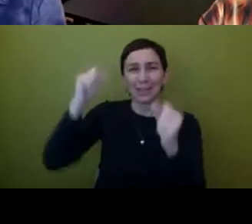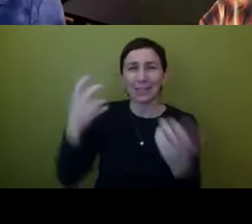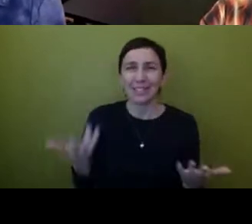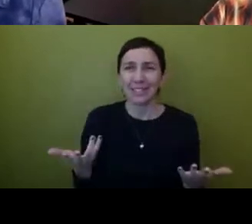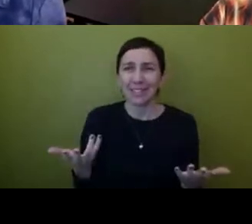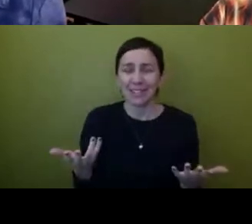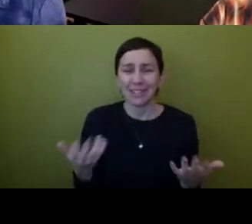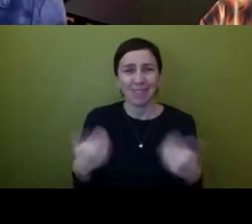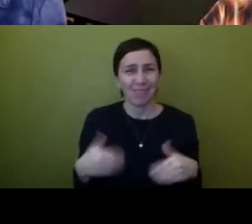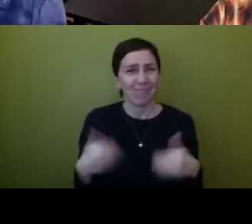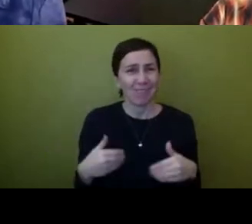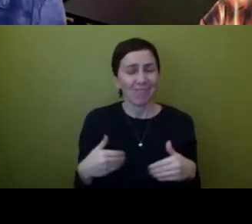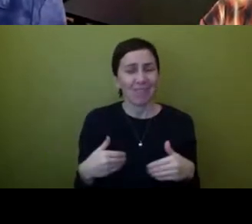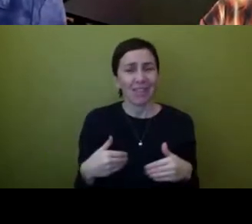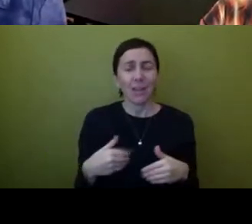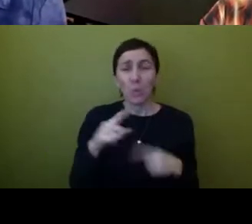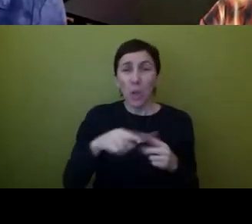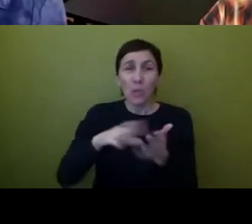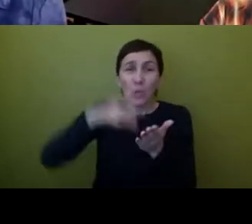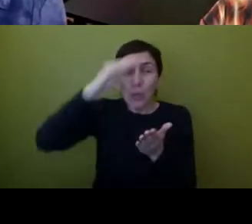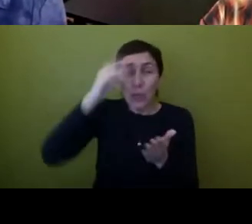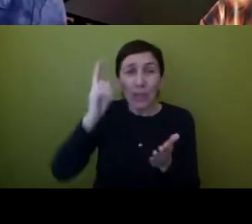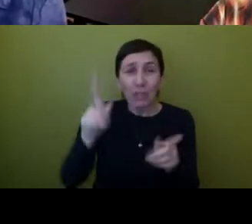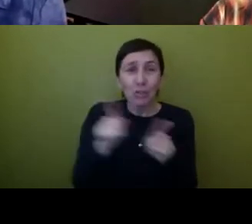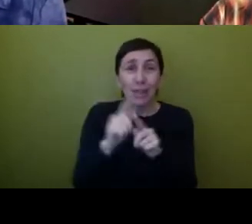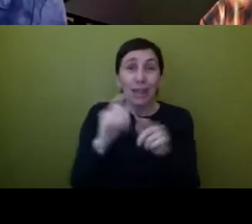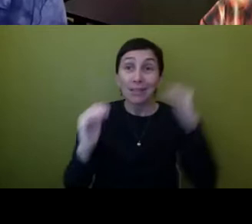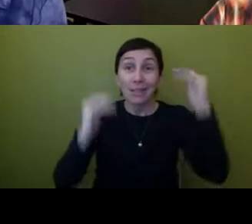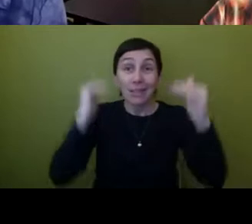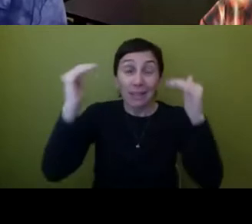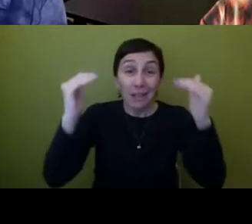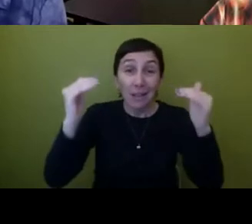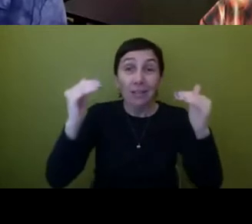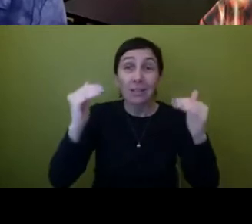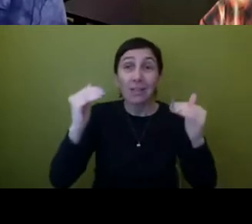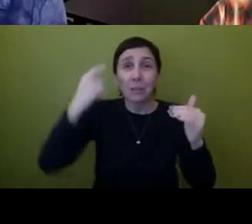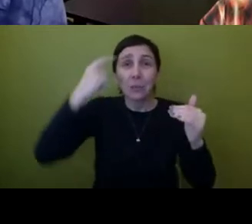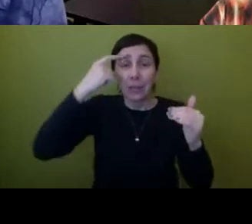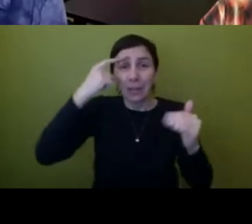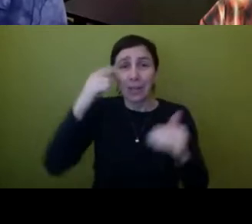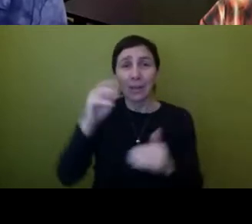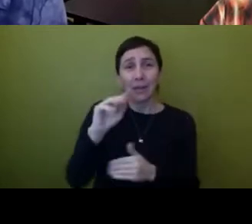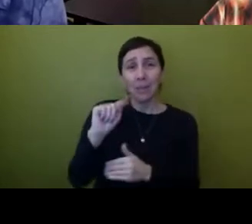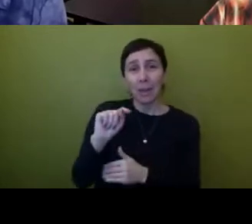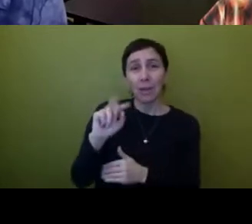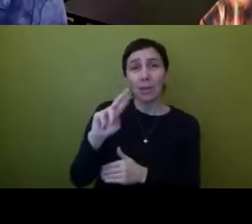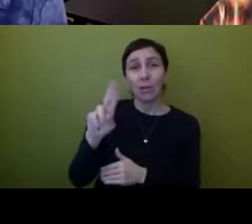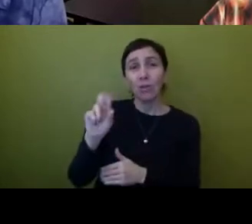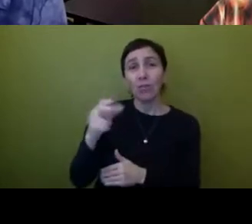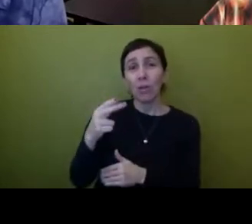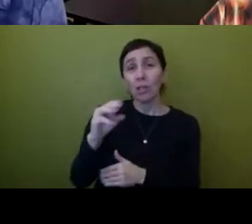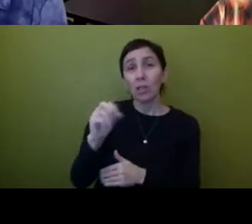unbelievable to learn these histories as an adult or later to think that mount rushmore was this like idyllic